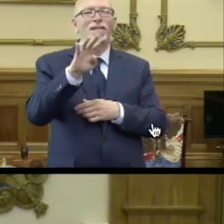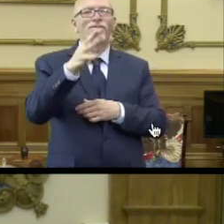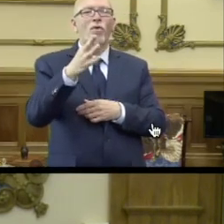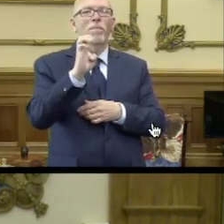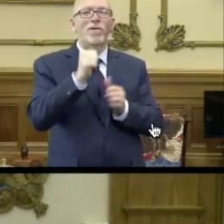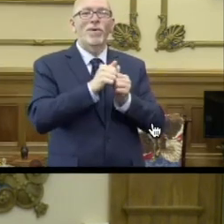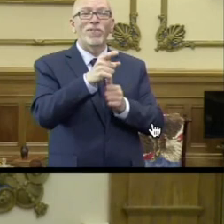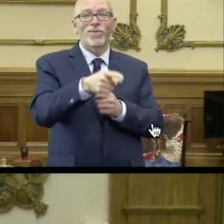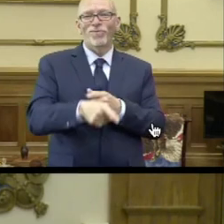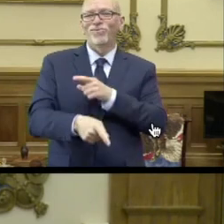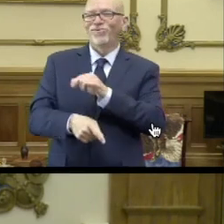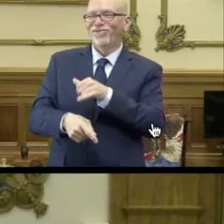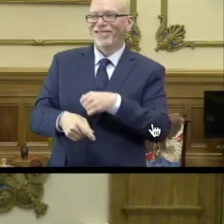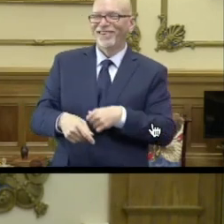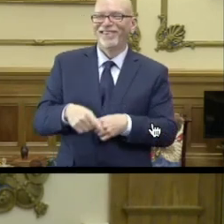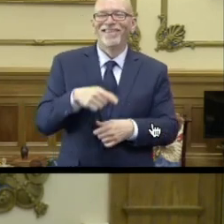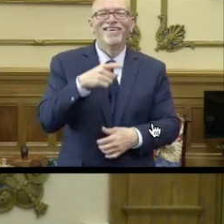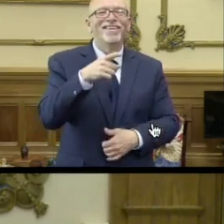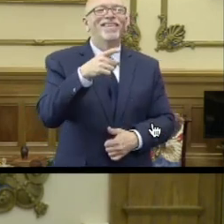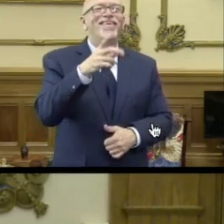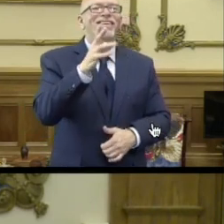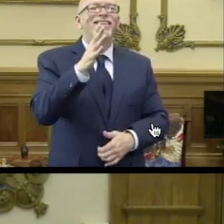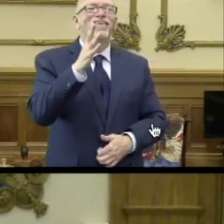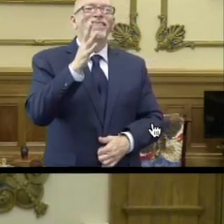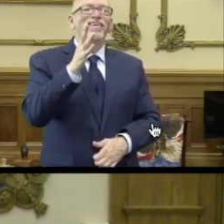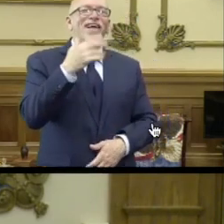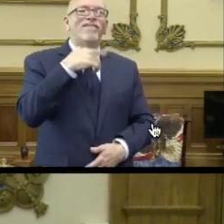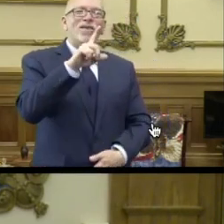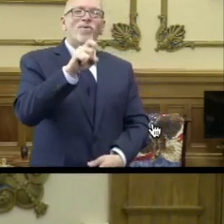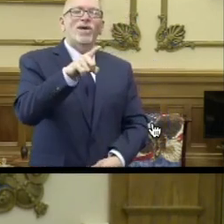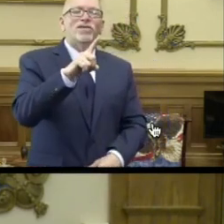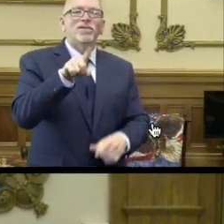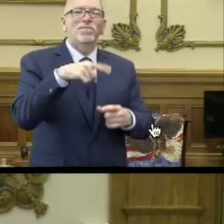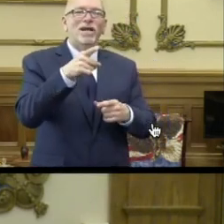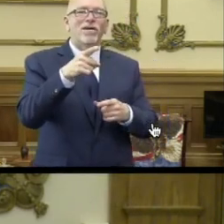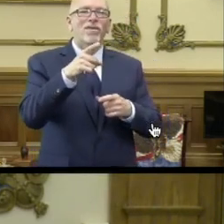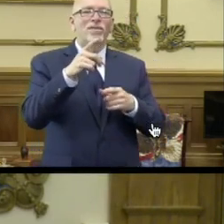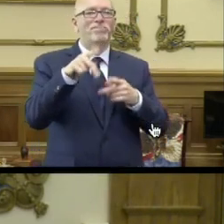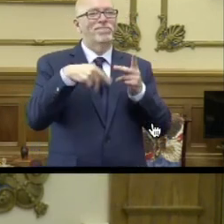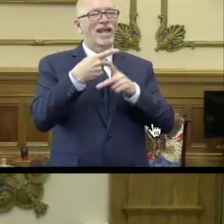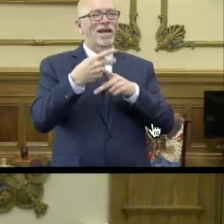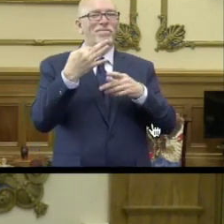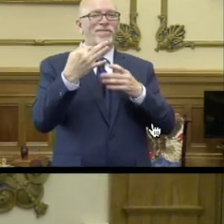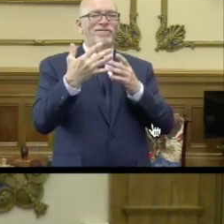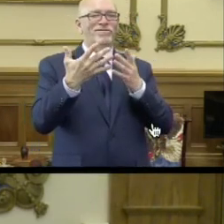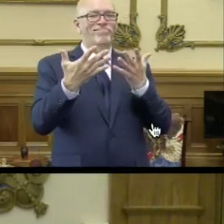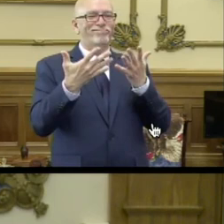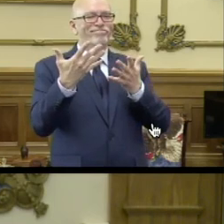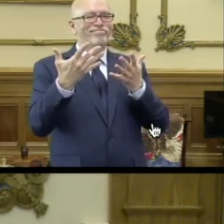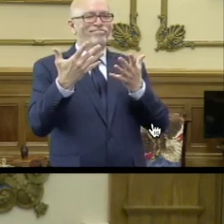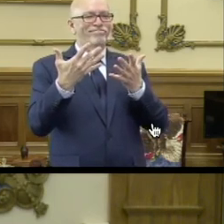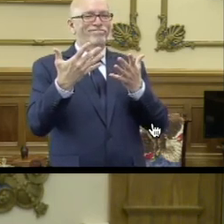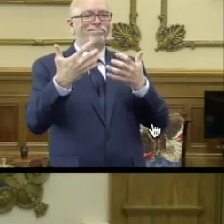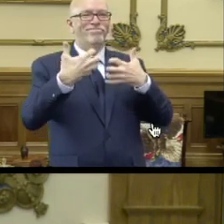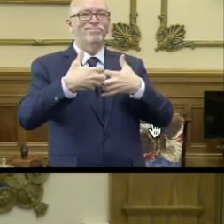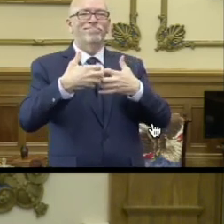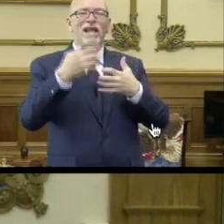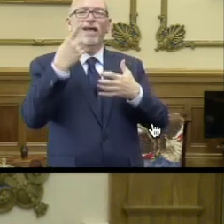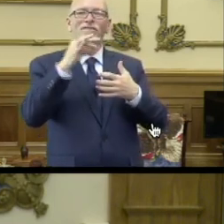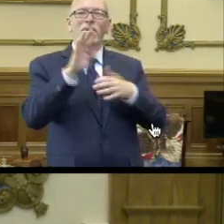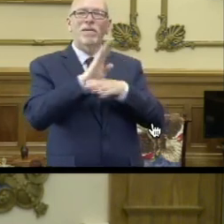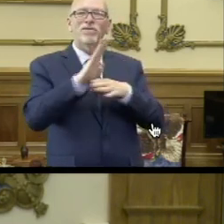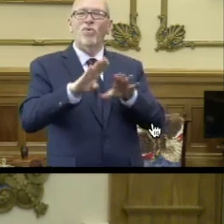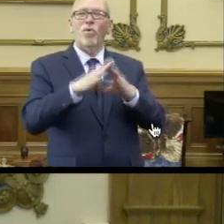I have a question about the kind of mechanics of businesses reopening, which is